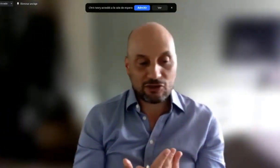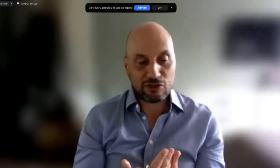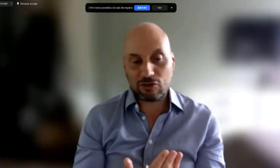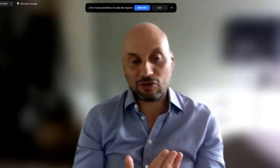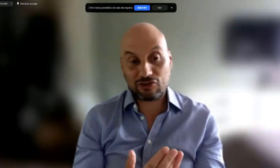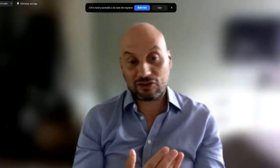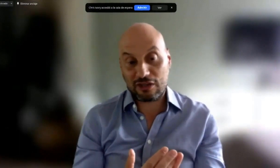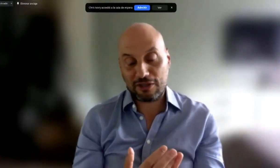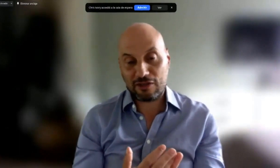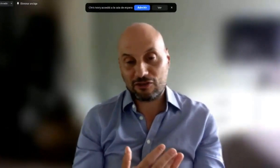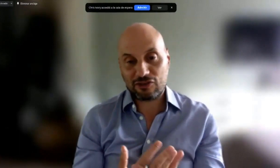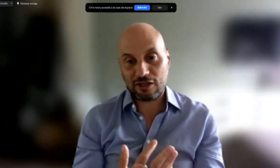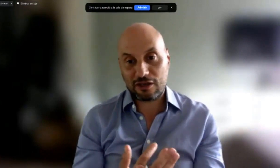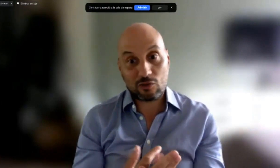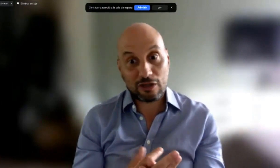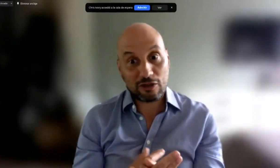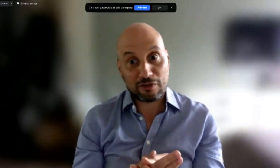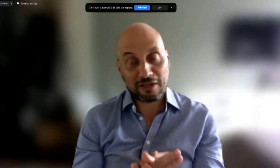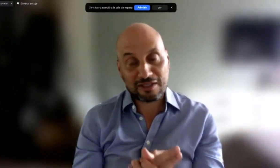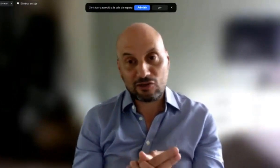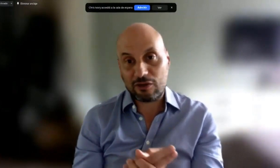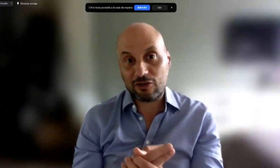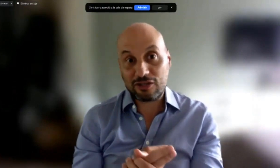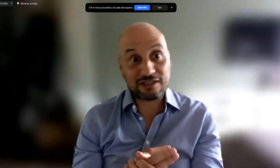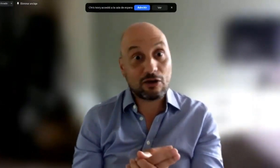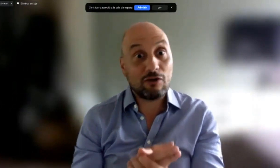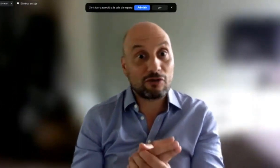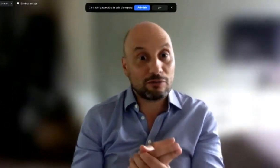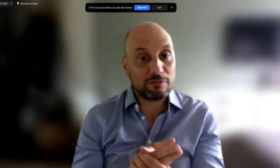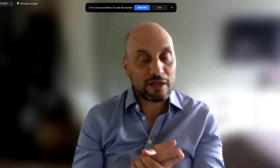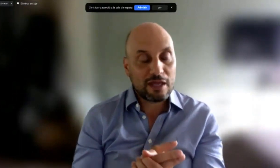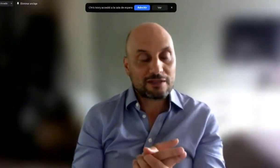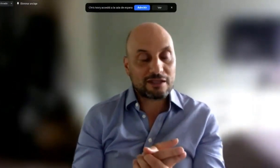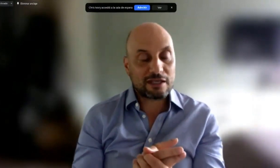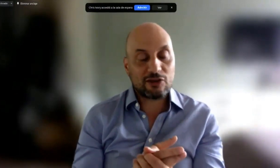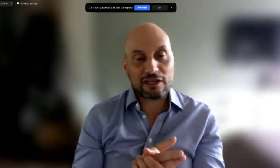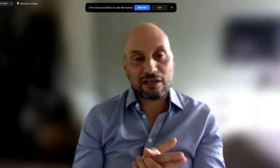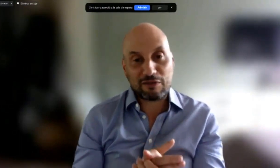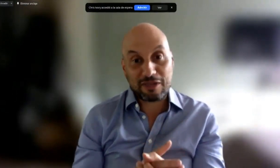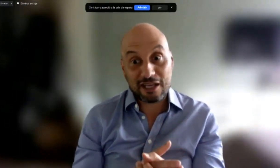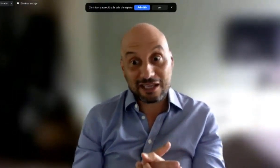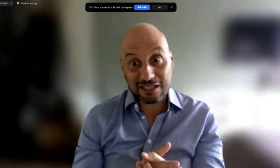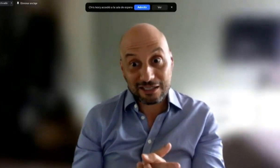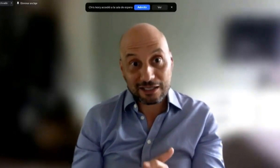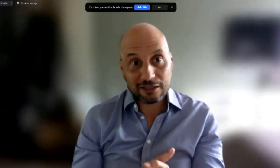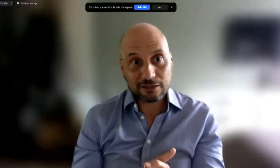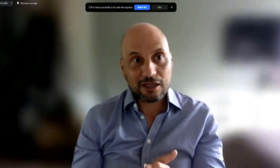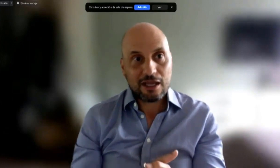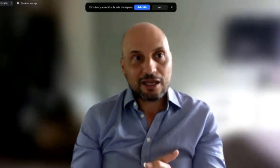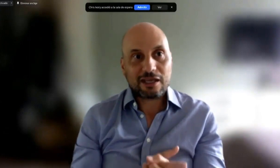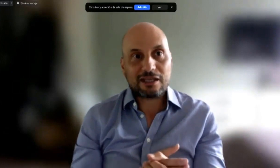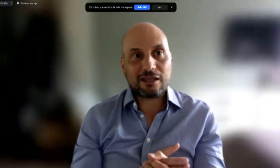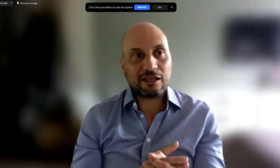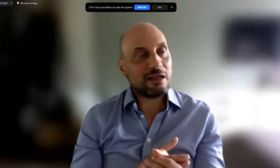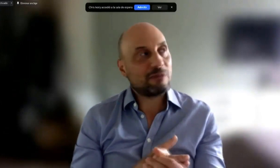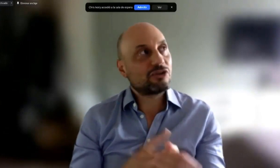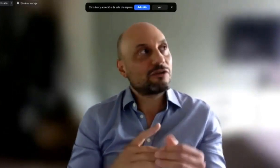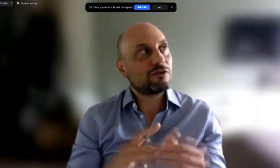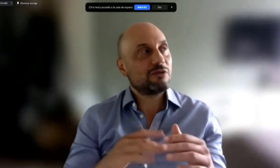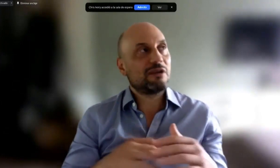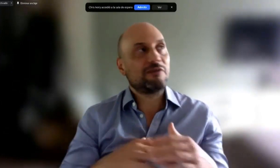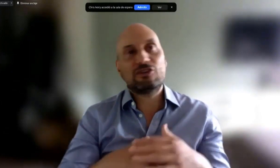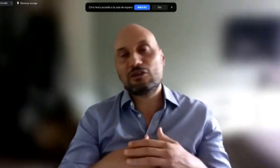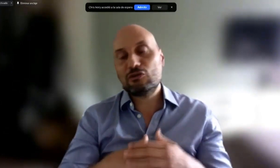Now that we're speaking about innovation, I'm speaking of some of the most innovative regulators up. So, I'd like to welcome Christina.